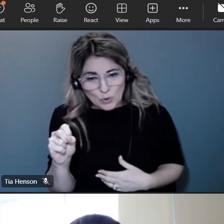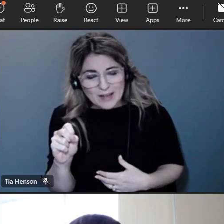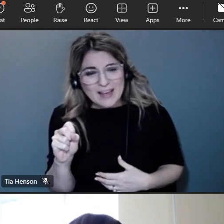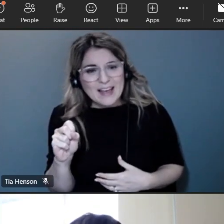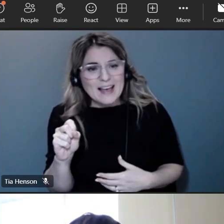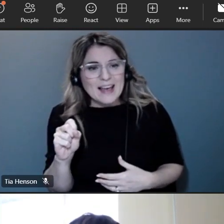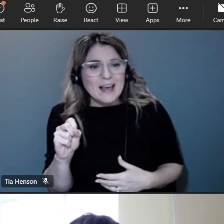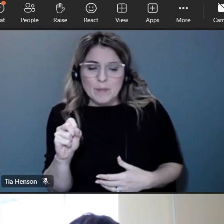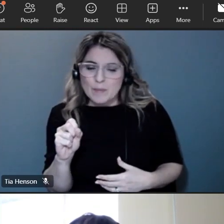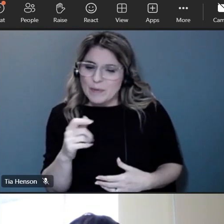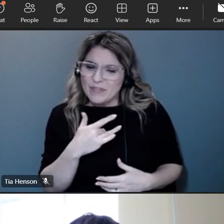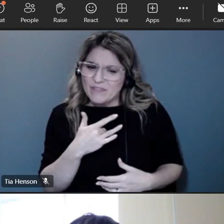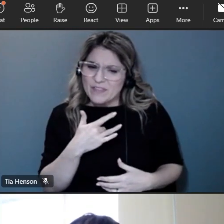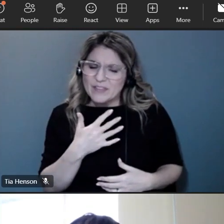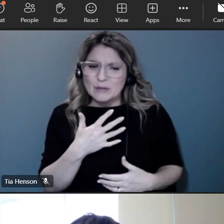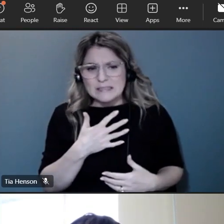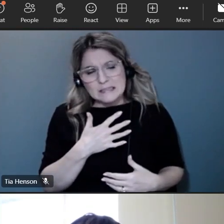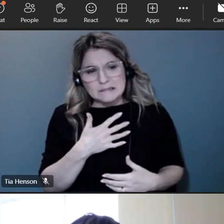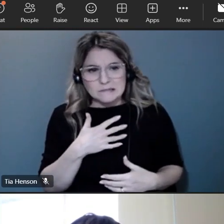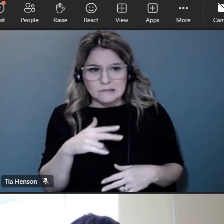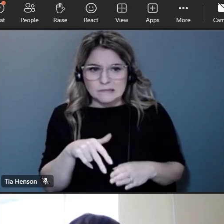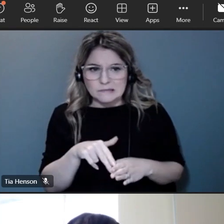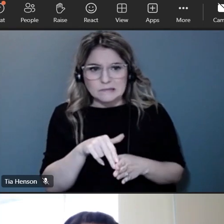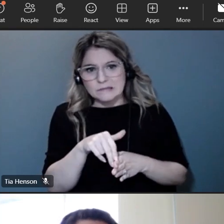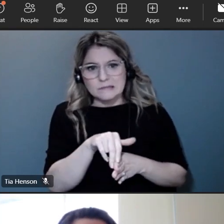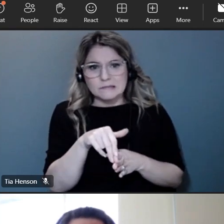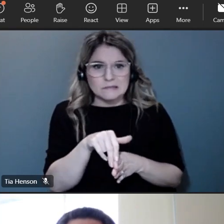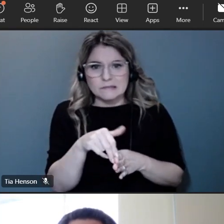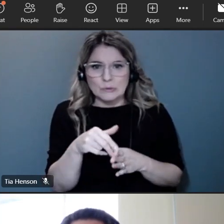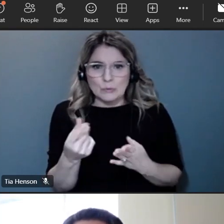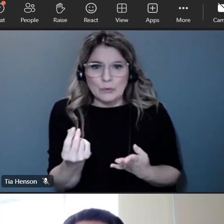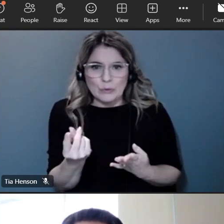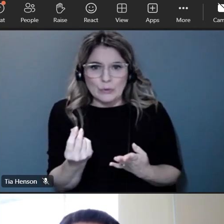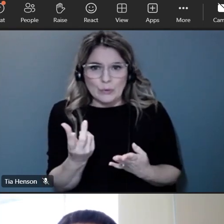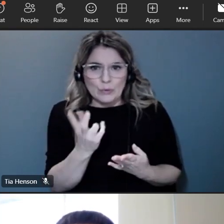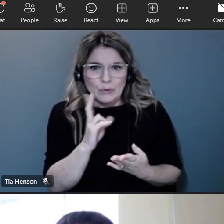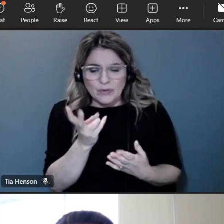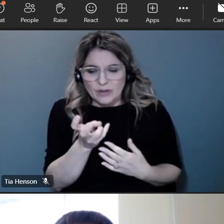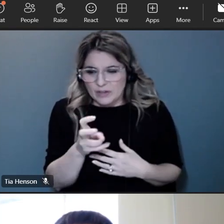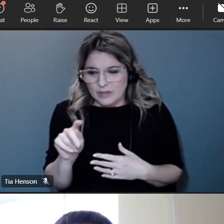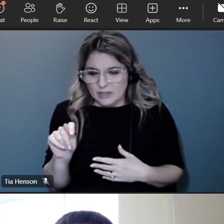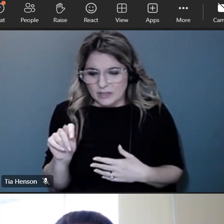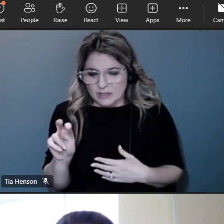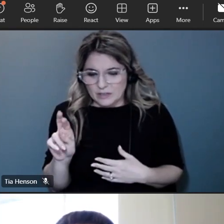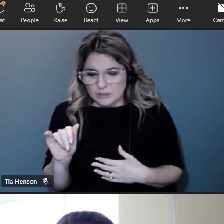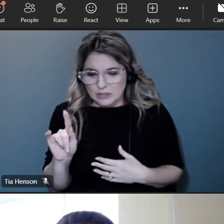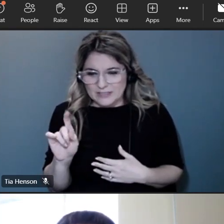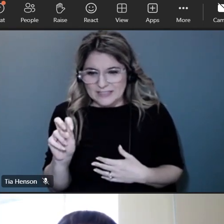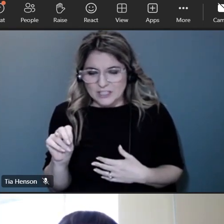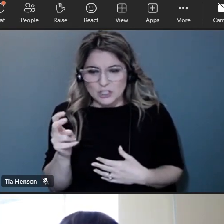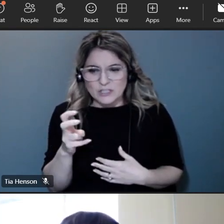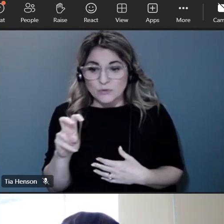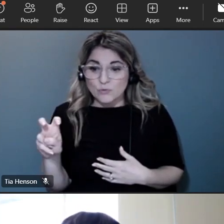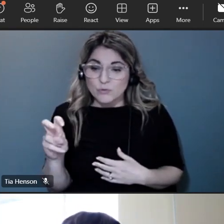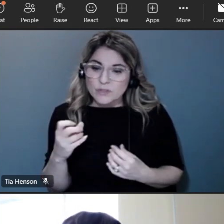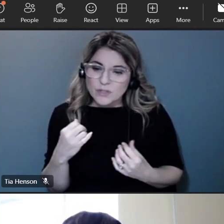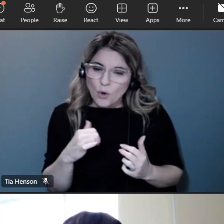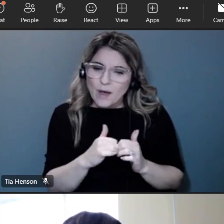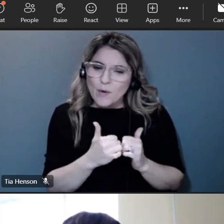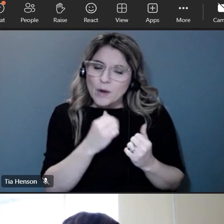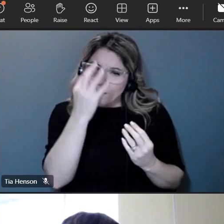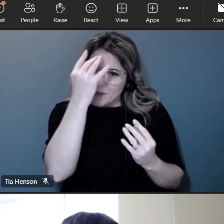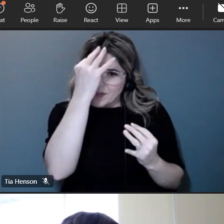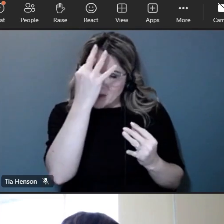this really pivotal transition point that and so we were talking about what are some of the factors that you use to weigh